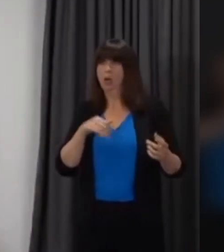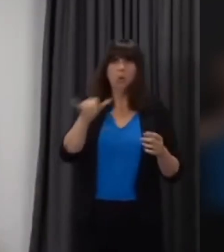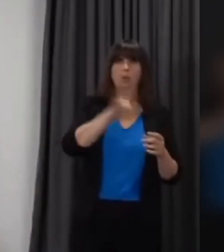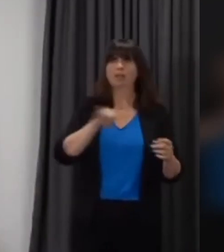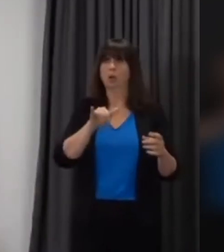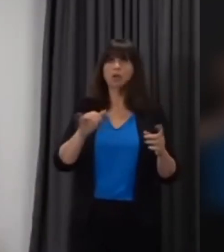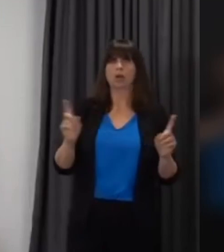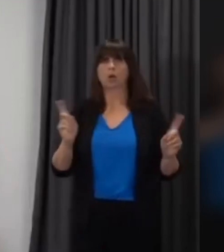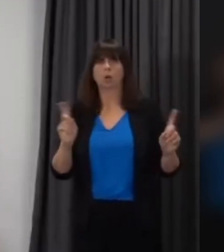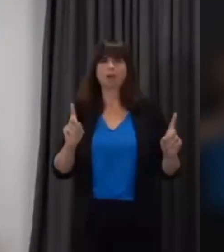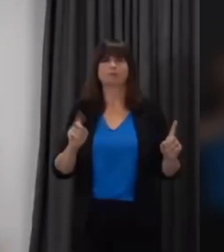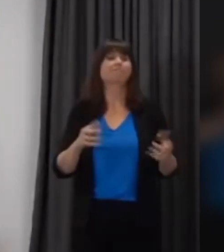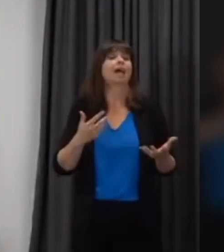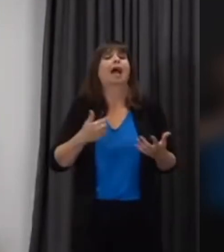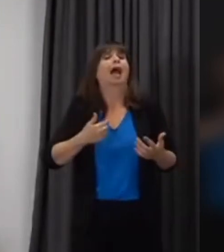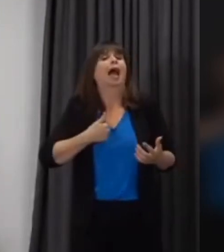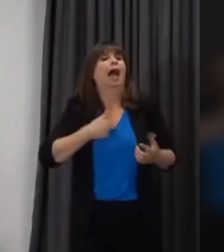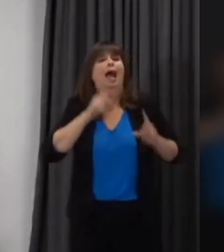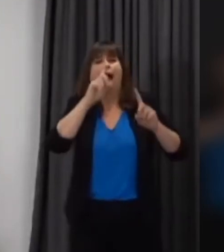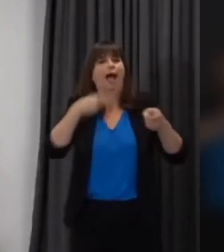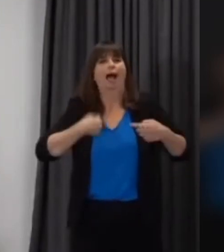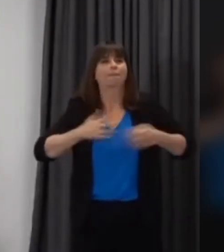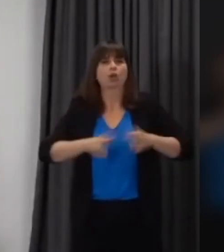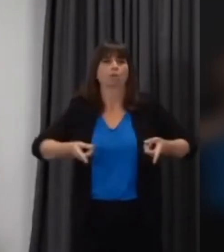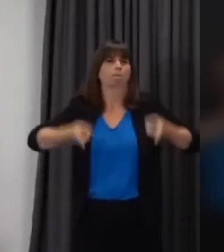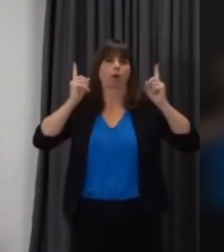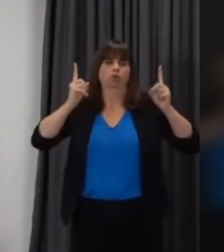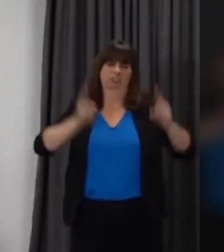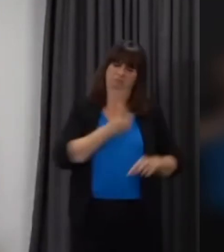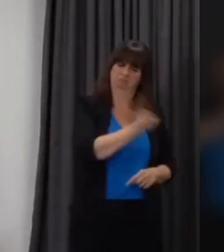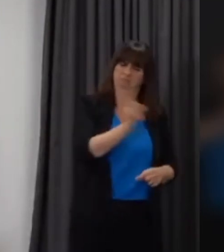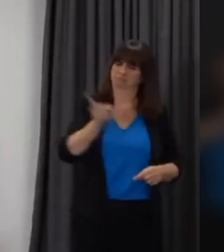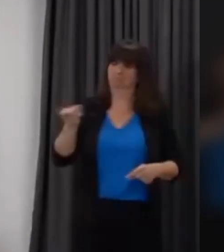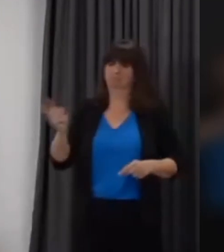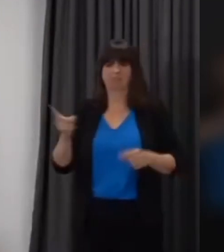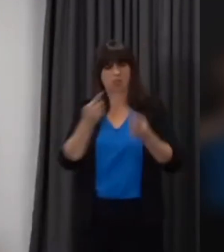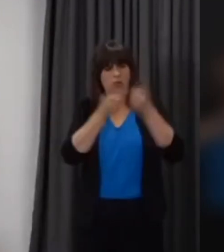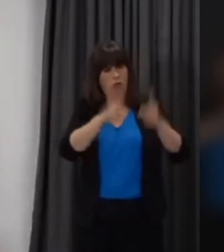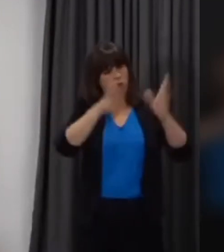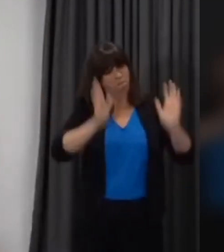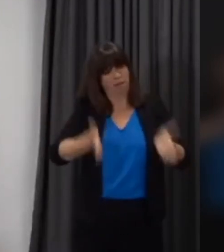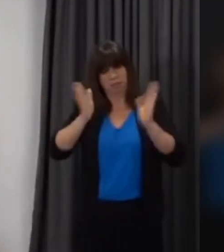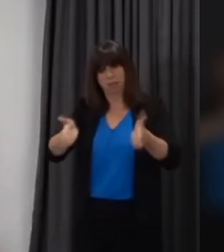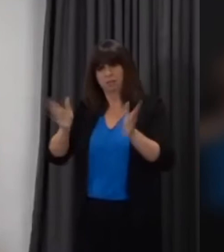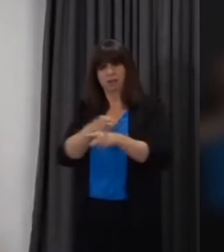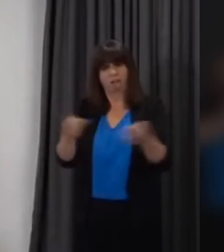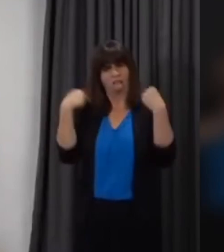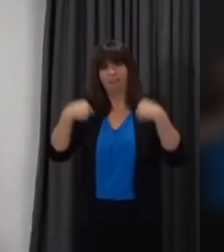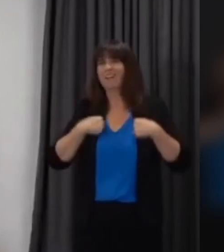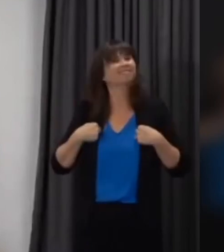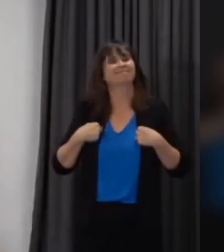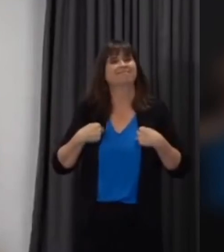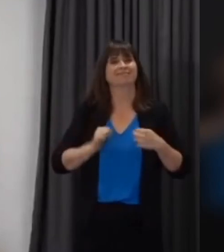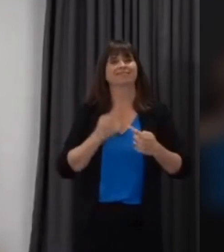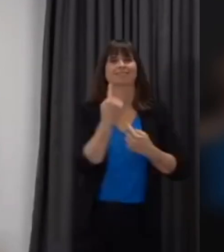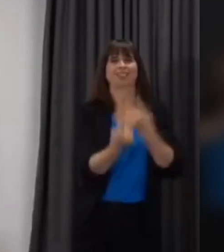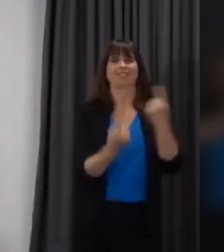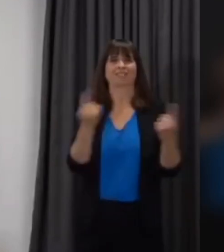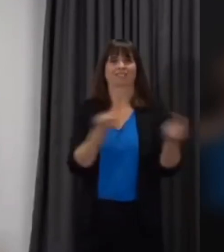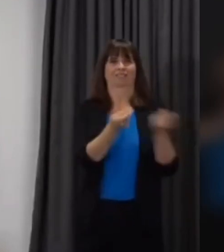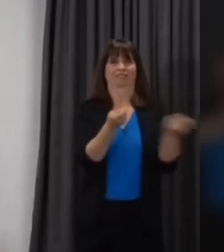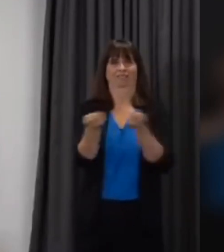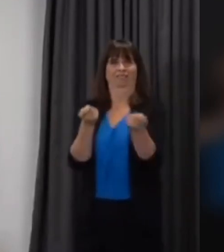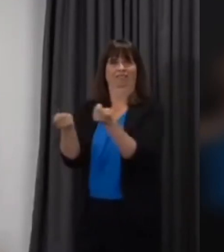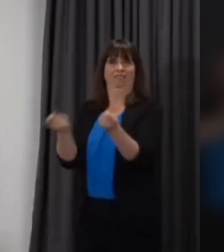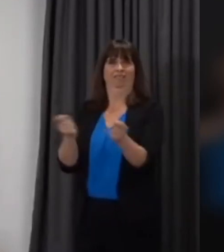are autonomous bodies we can't dictate to universities at how they deliver their programs of learning uh what will be